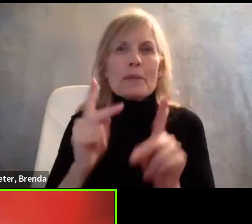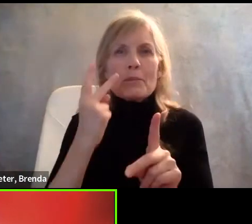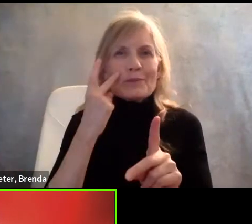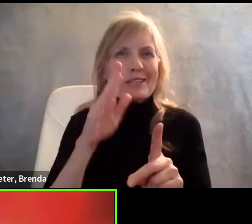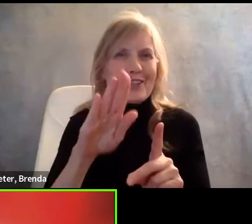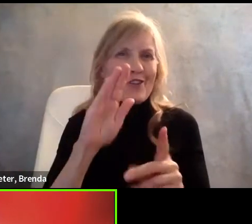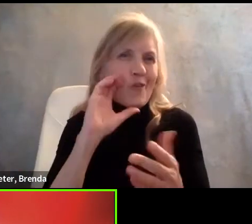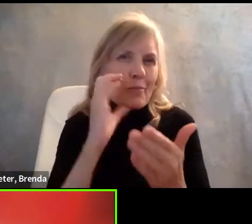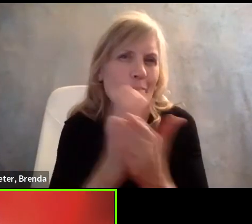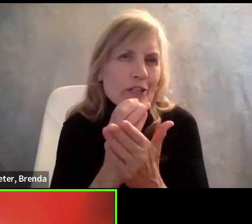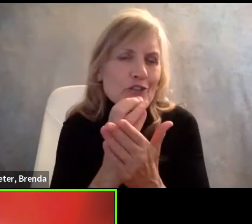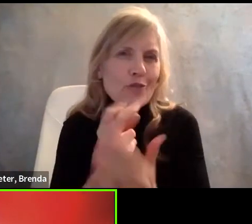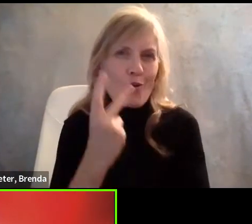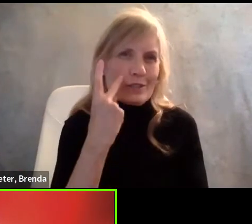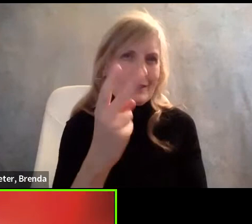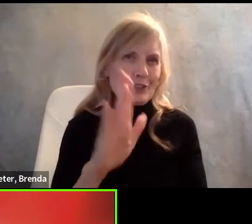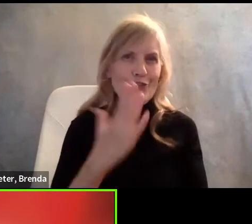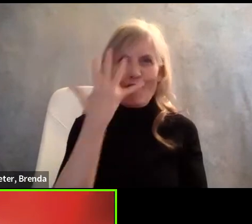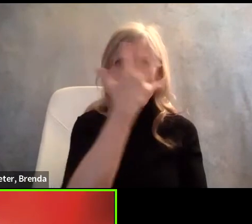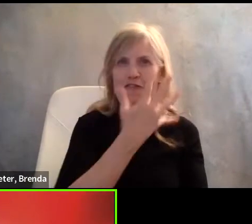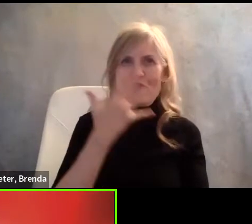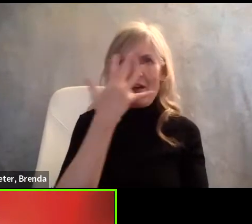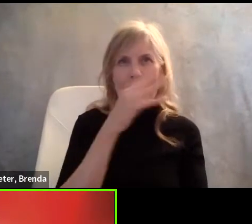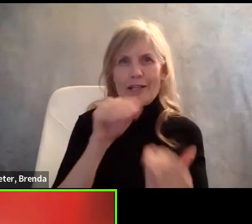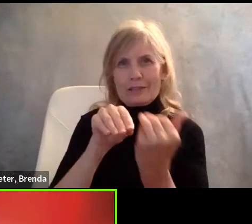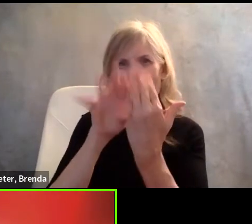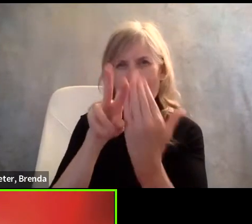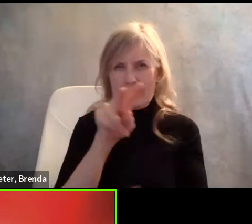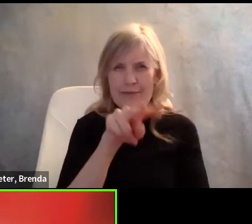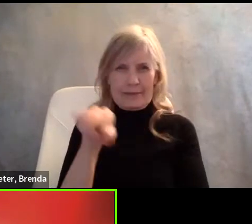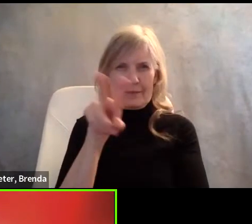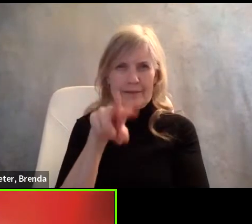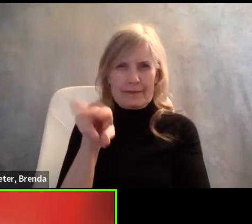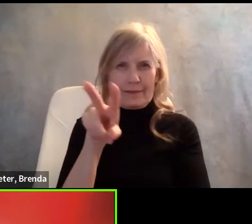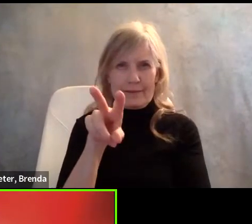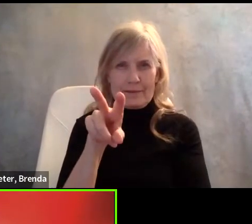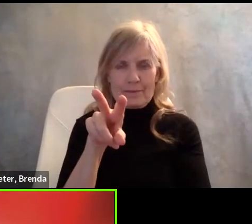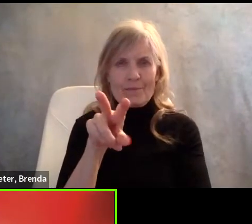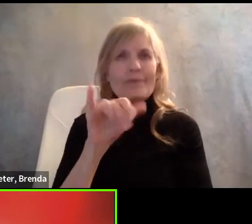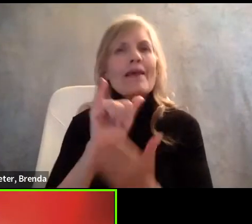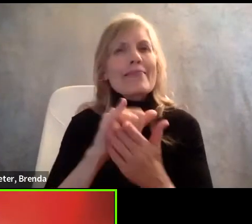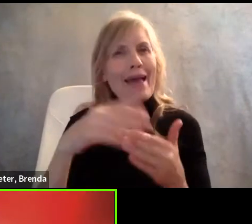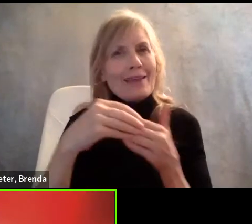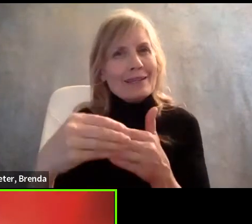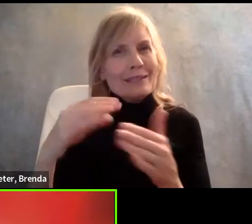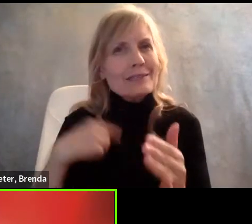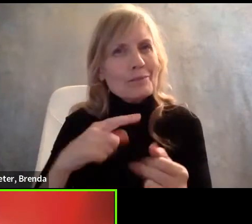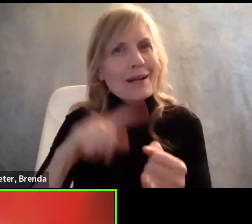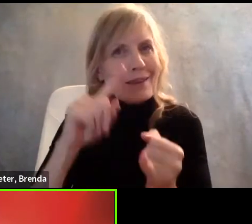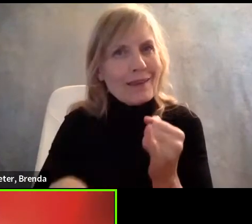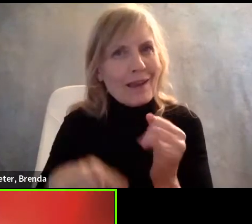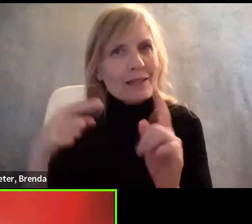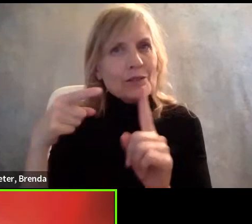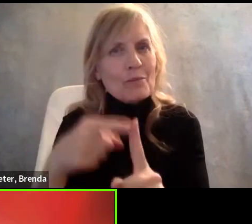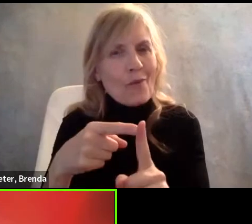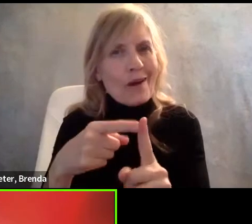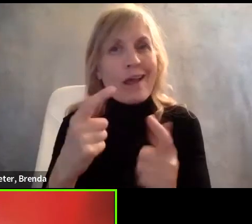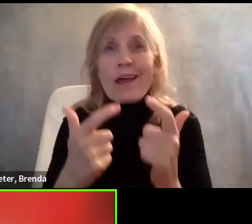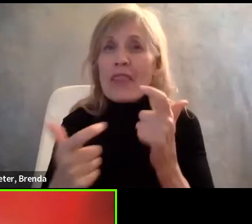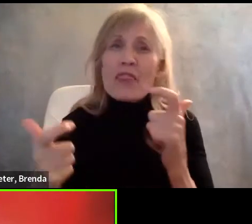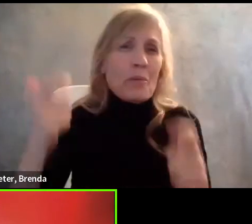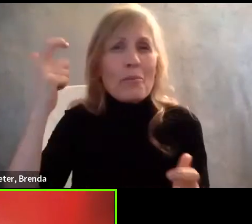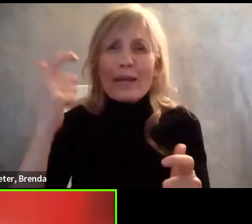screen. And so that leads me to my final point, which is that probably the biggest, most sort of widespread barrier that